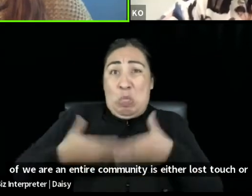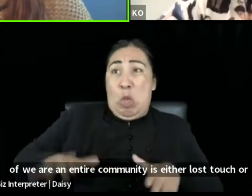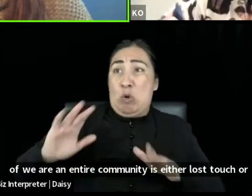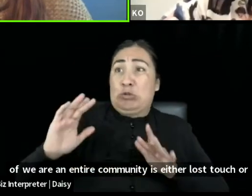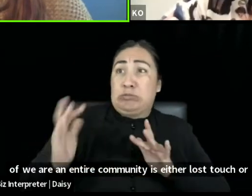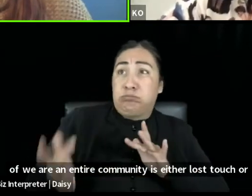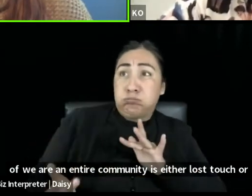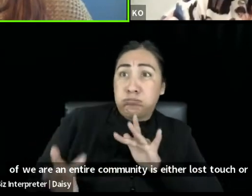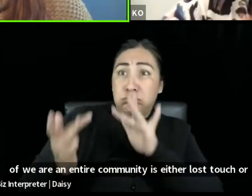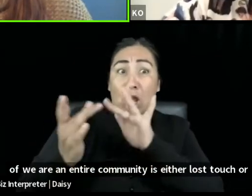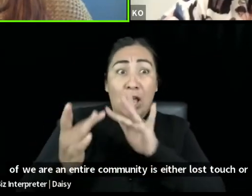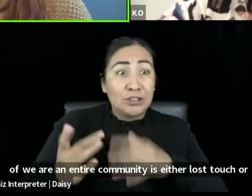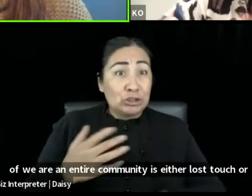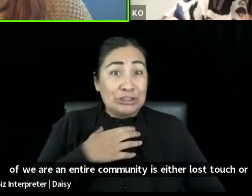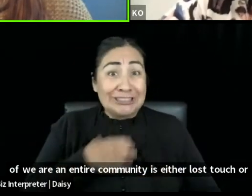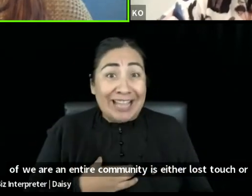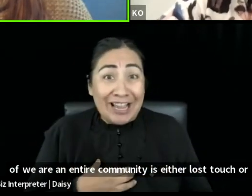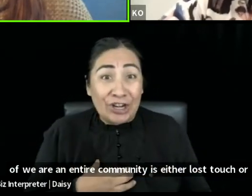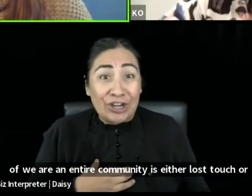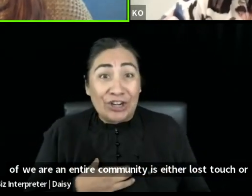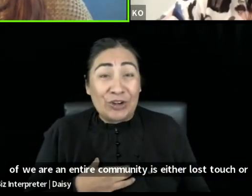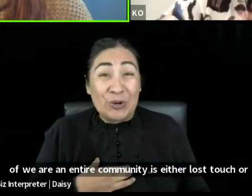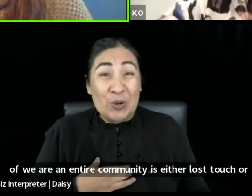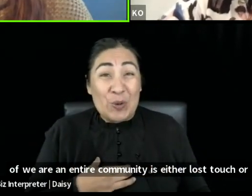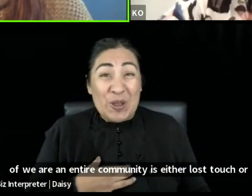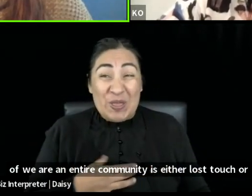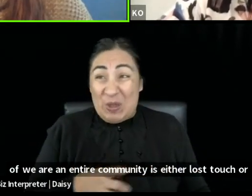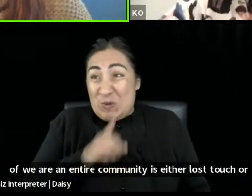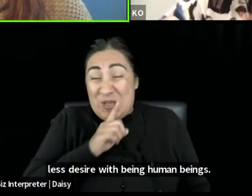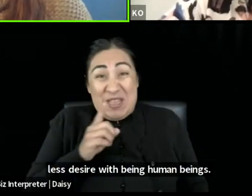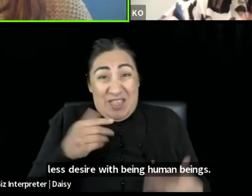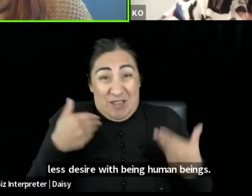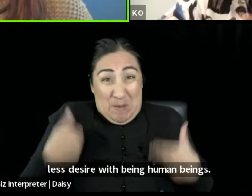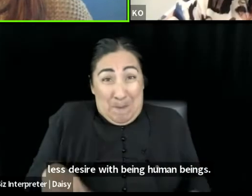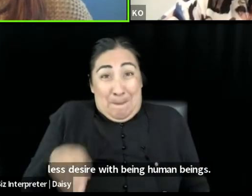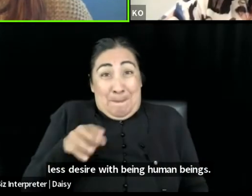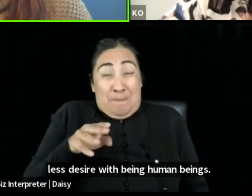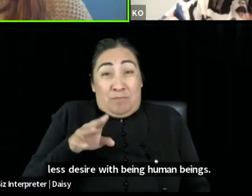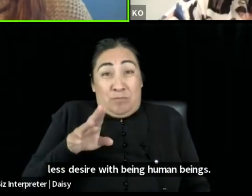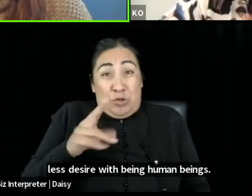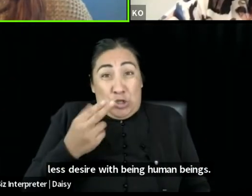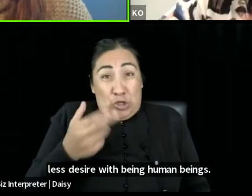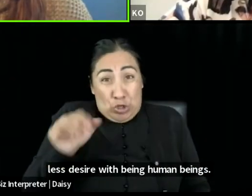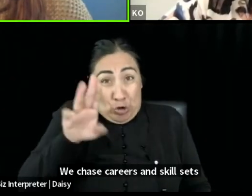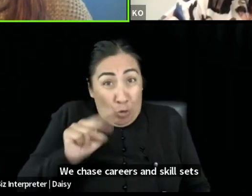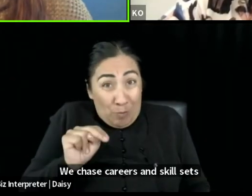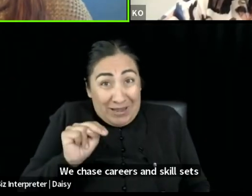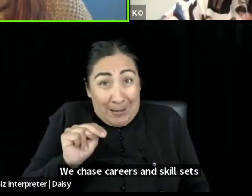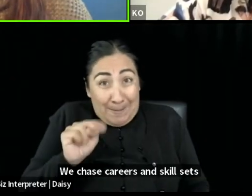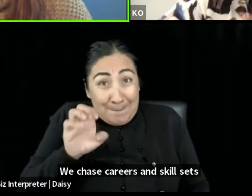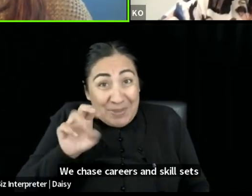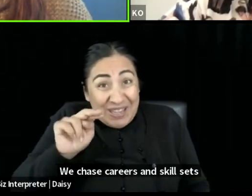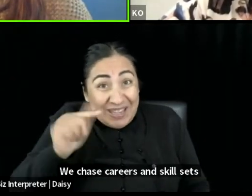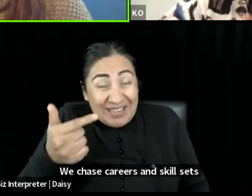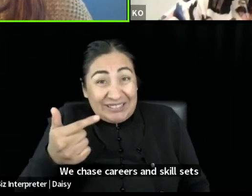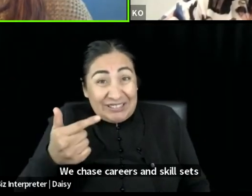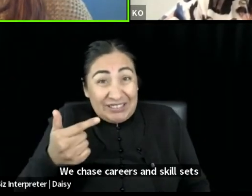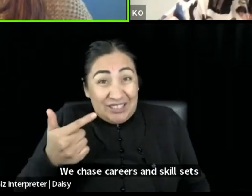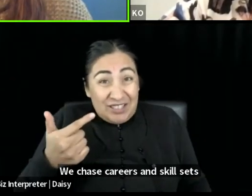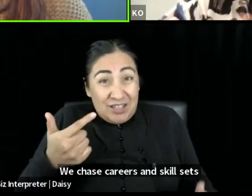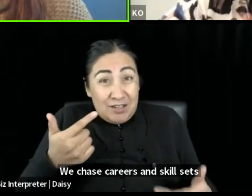human beings while we chase careers and skillsets for